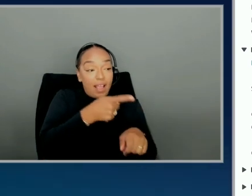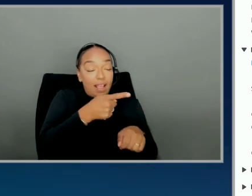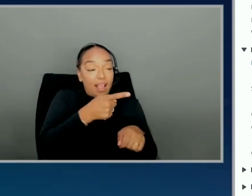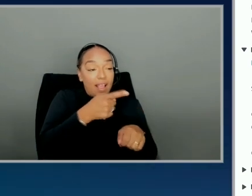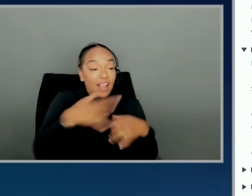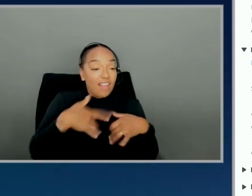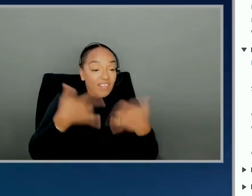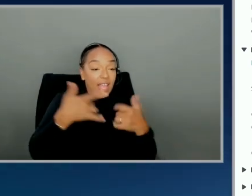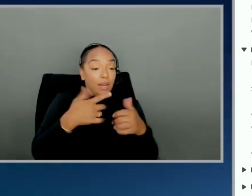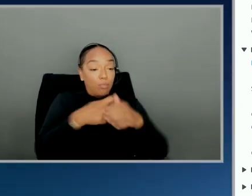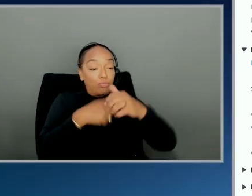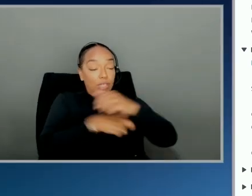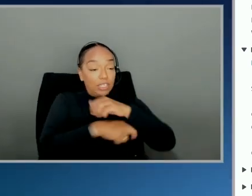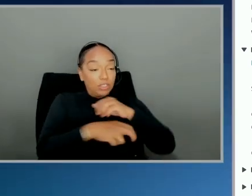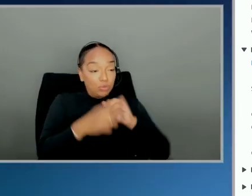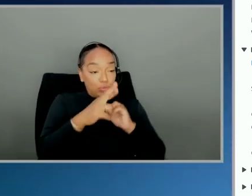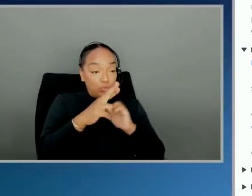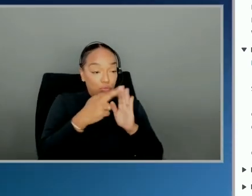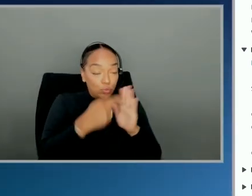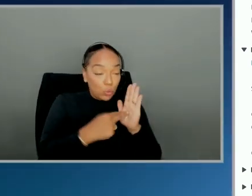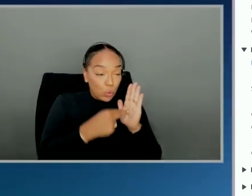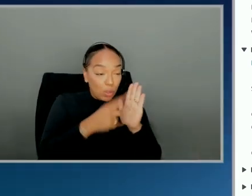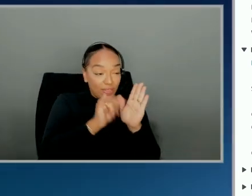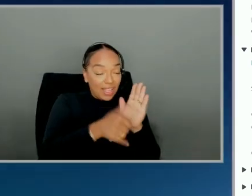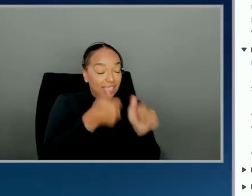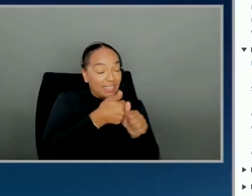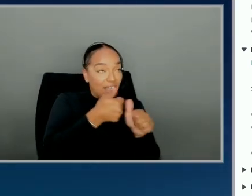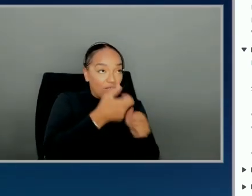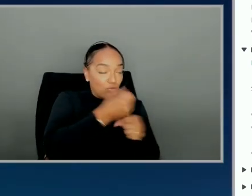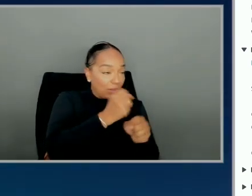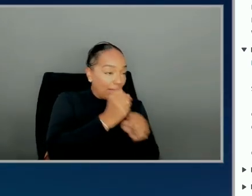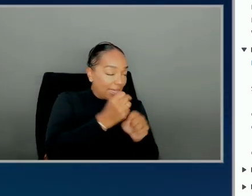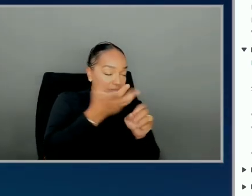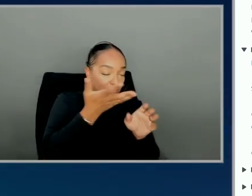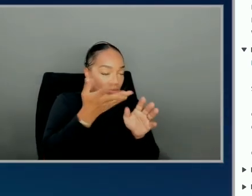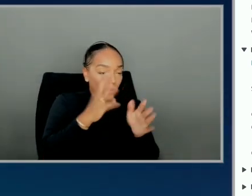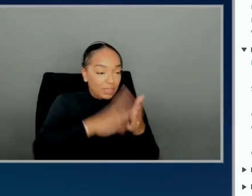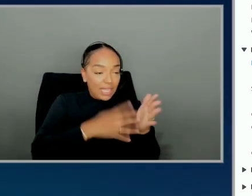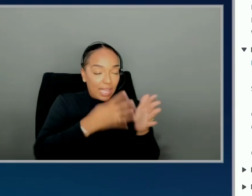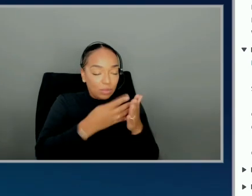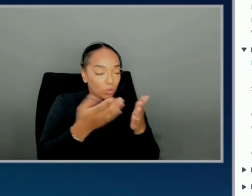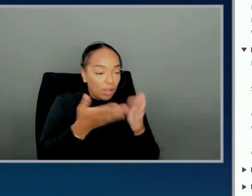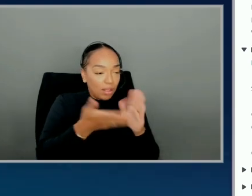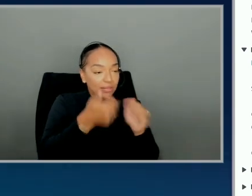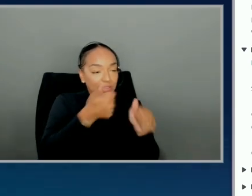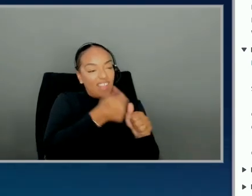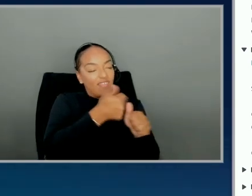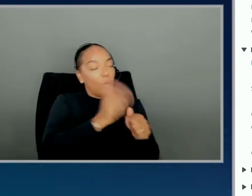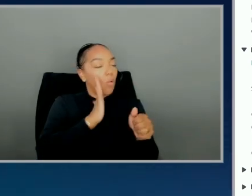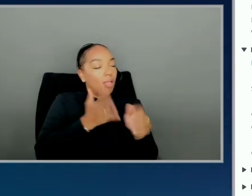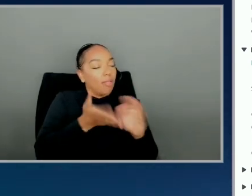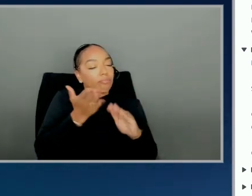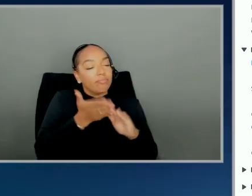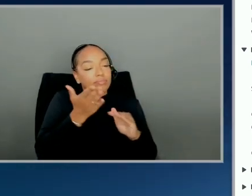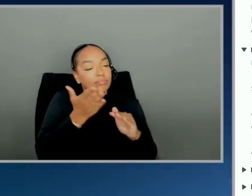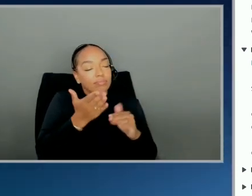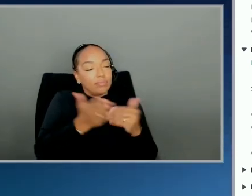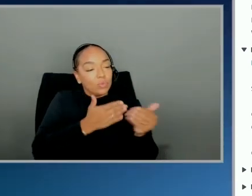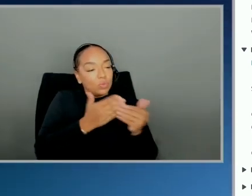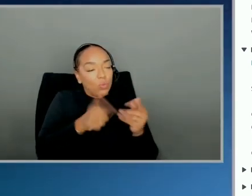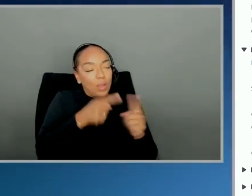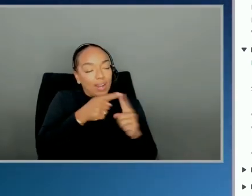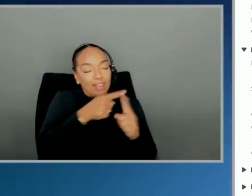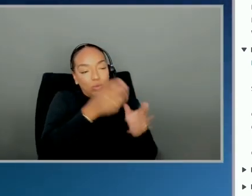schedule of being able to update it every whatever cadence you decided? Yeah, so the event bridge basically